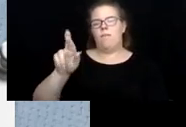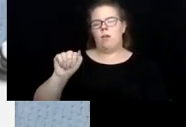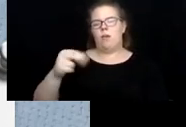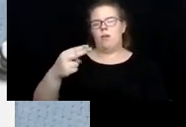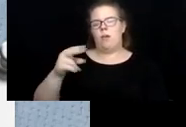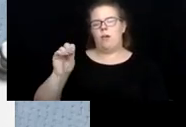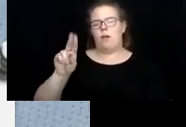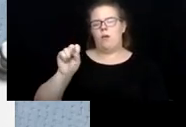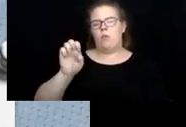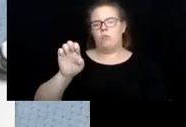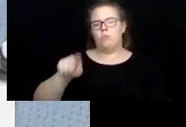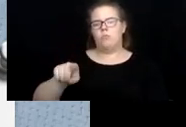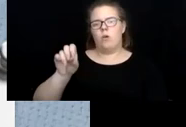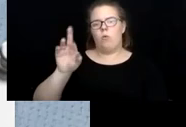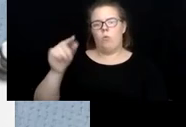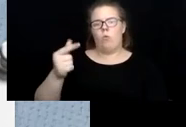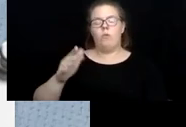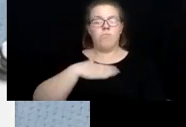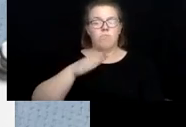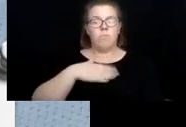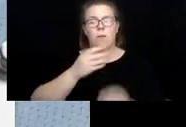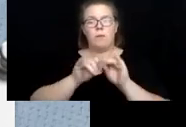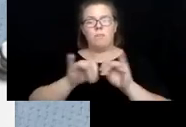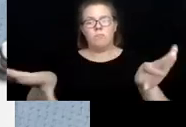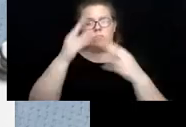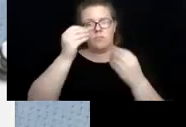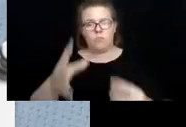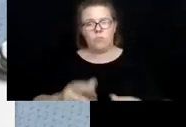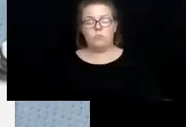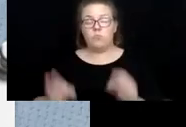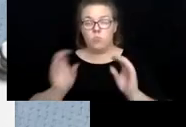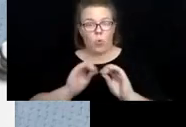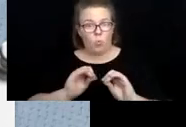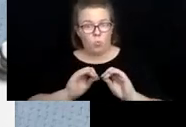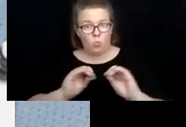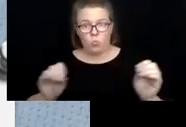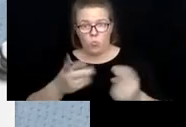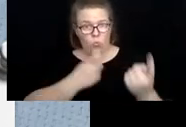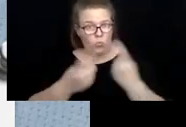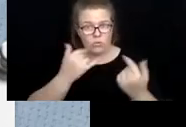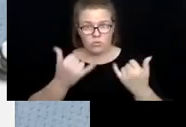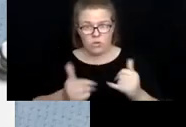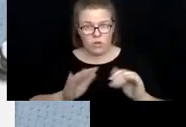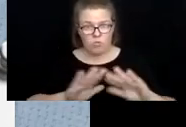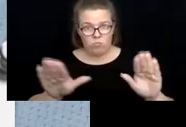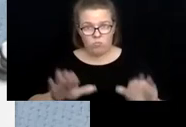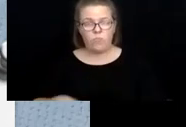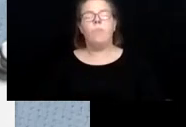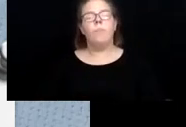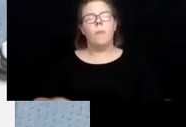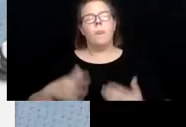get that information to you. Um, so no more questions at this time. I want to